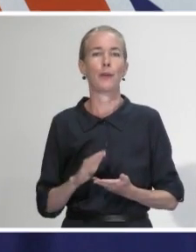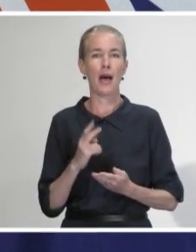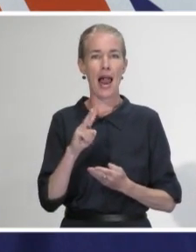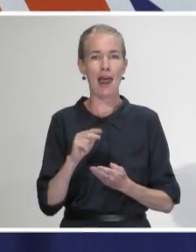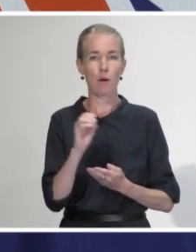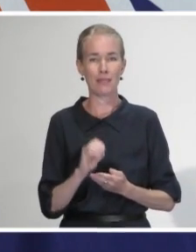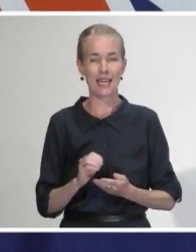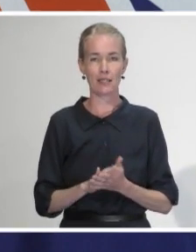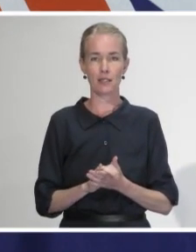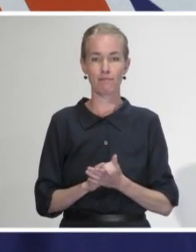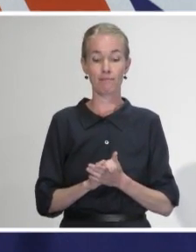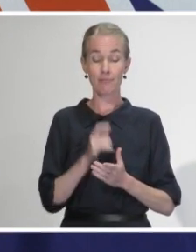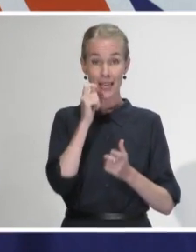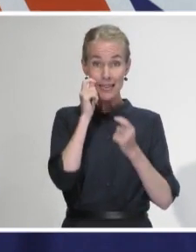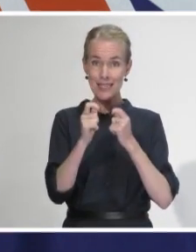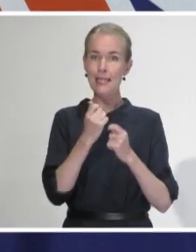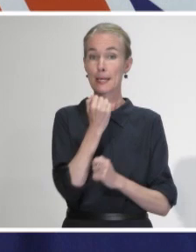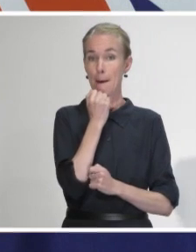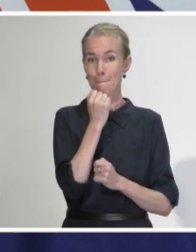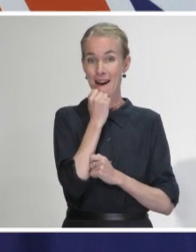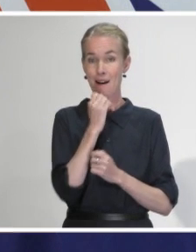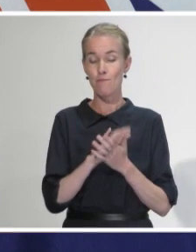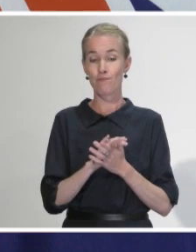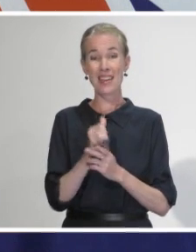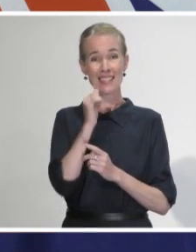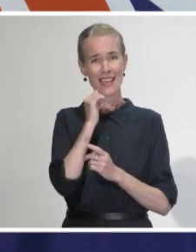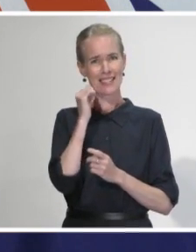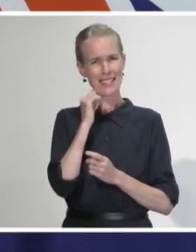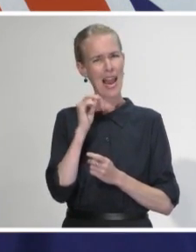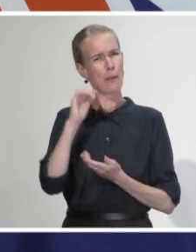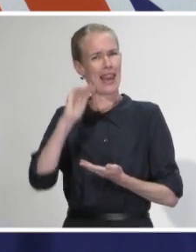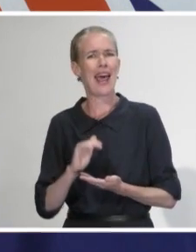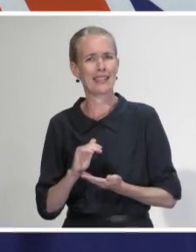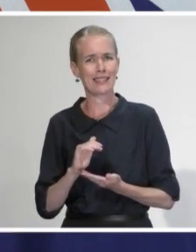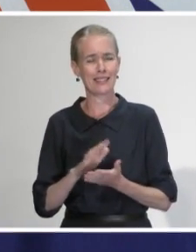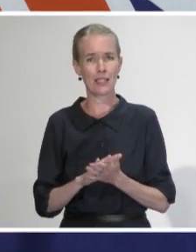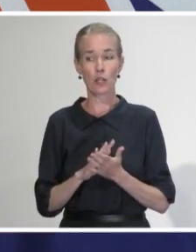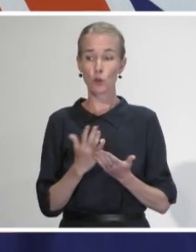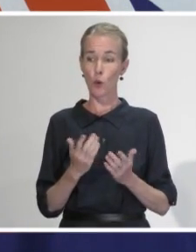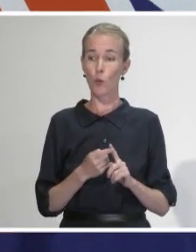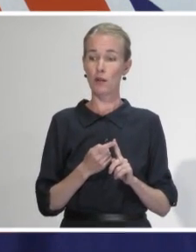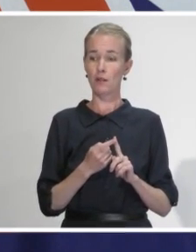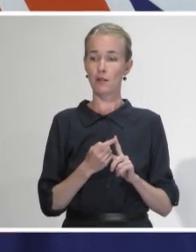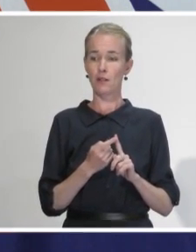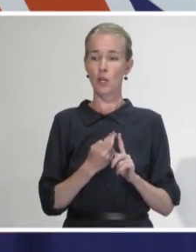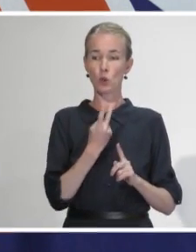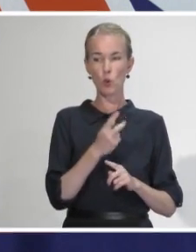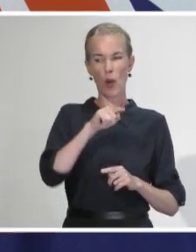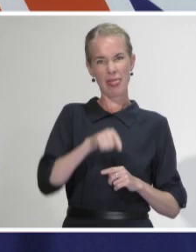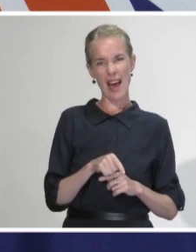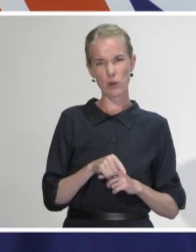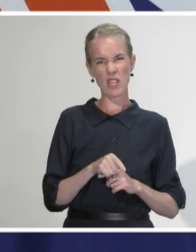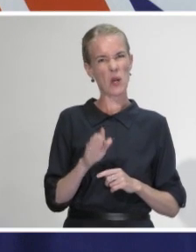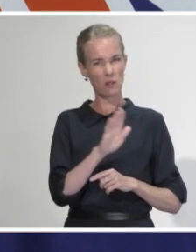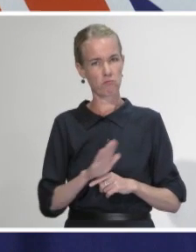day, I think reflecting the Easter break, and 2,421 tests were processed. The seven-day